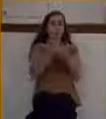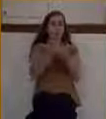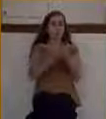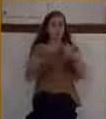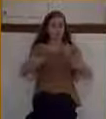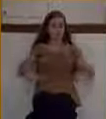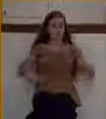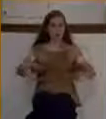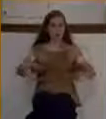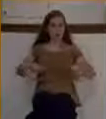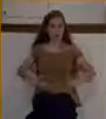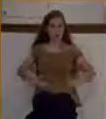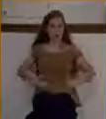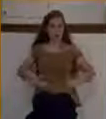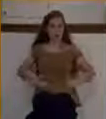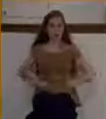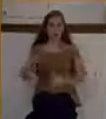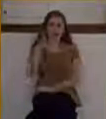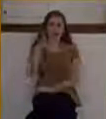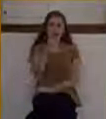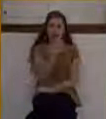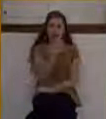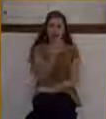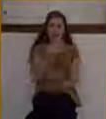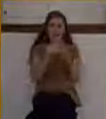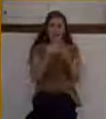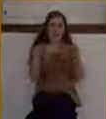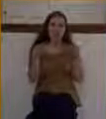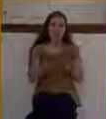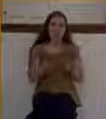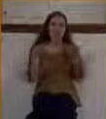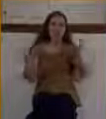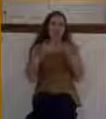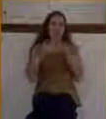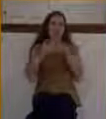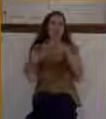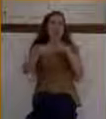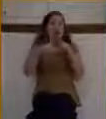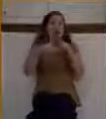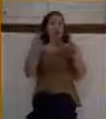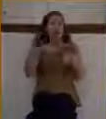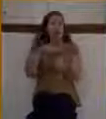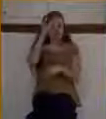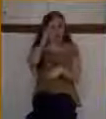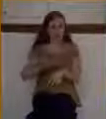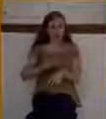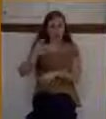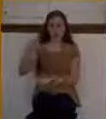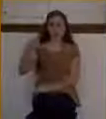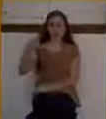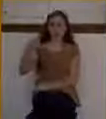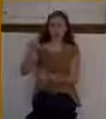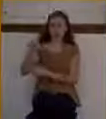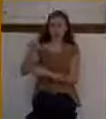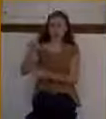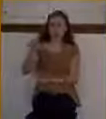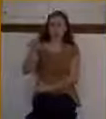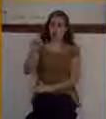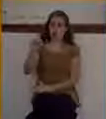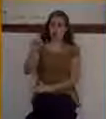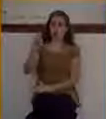In fact, when Charles Darwin was making up his blasphemous idea about evolution, trying to explain how it all happened,